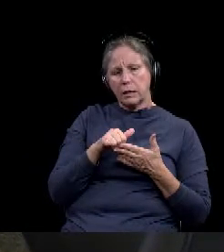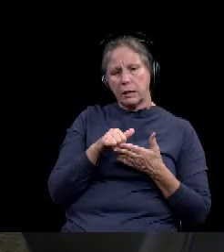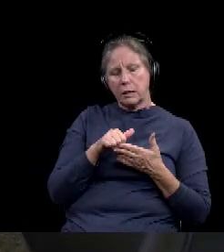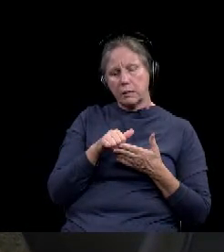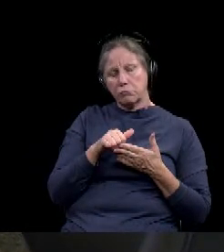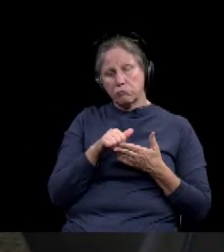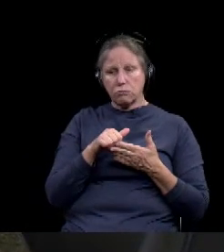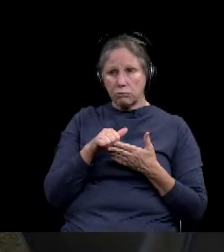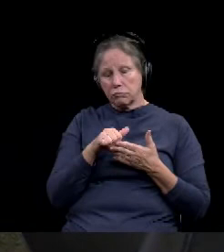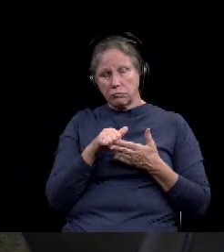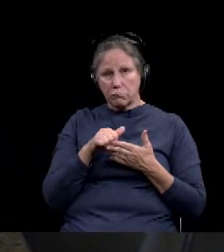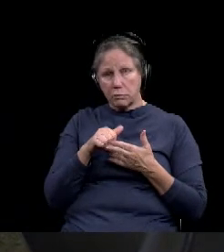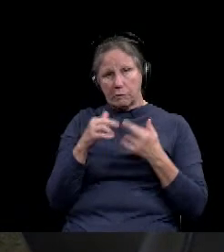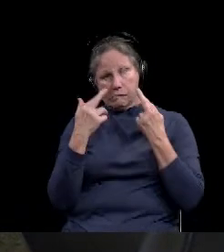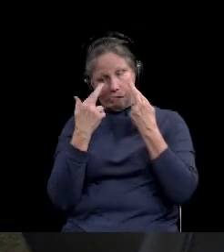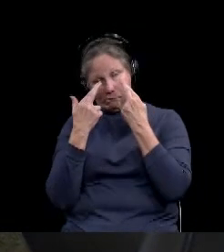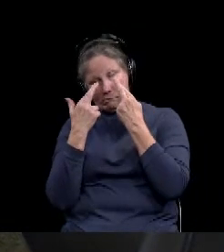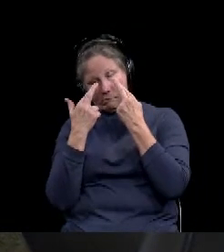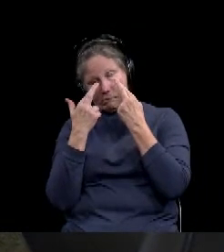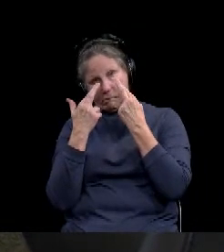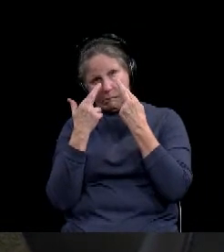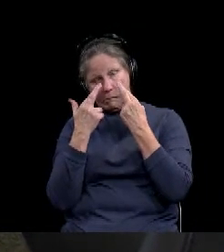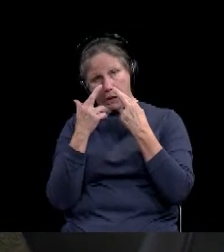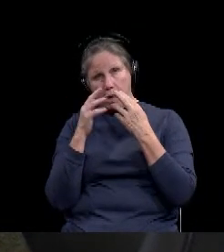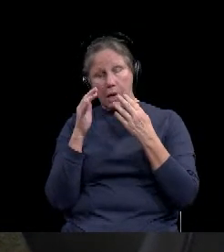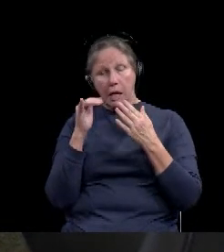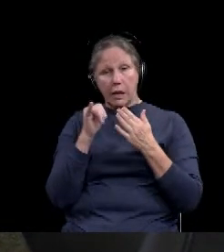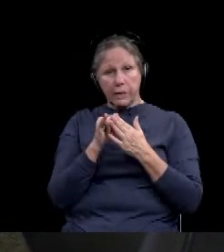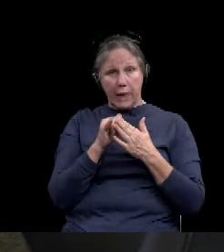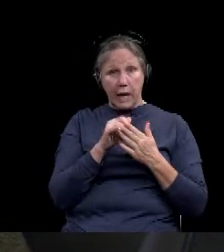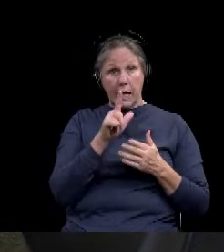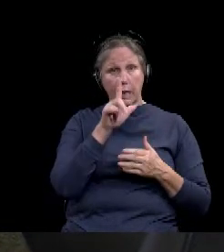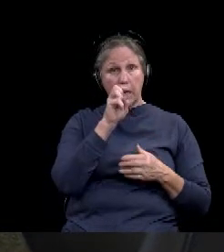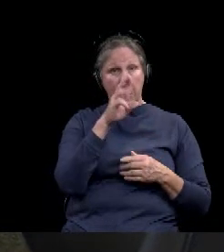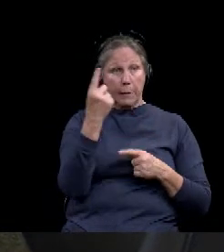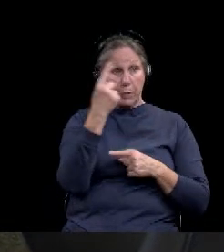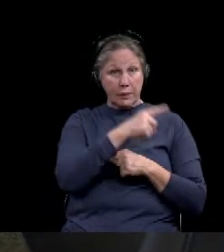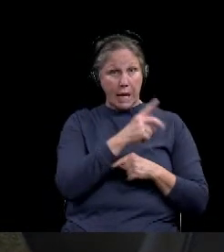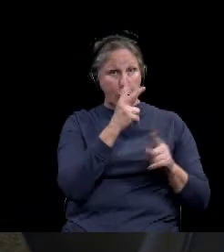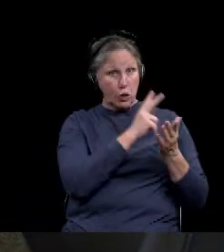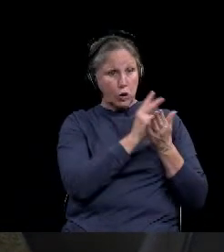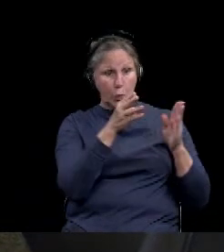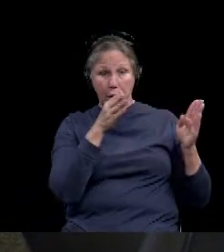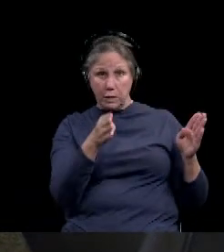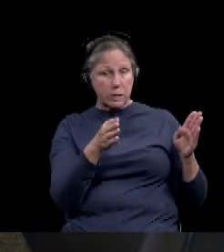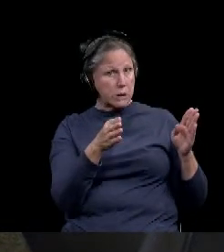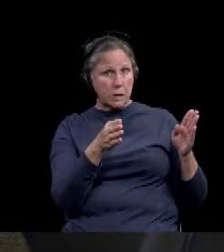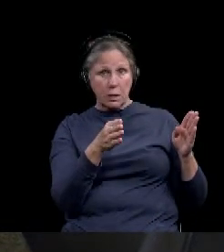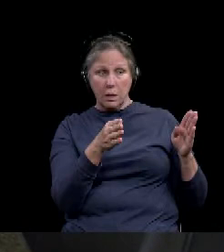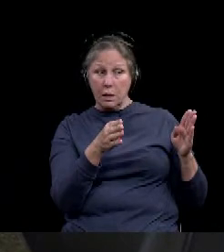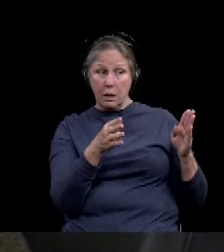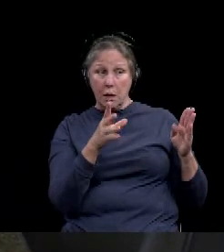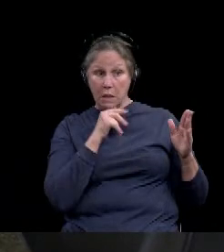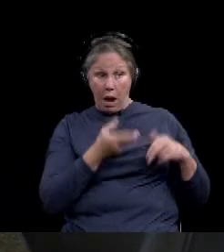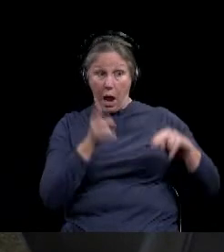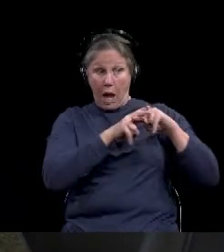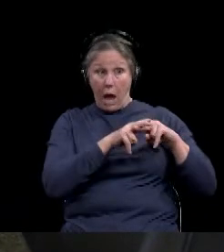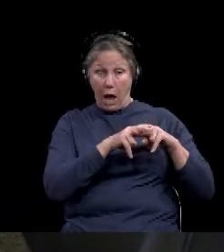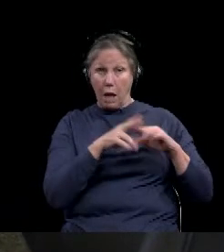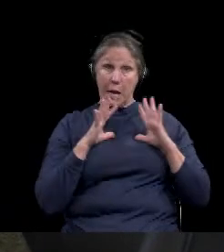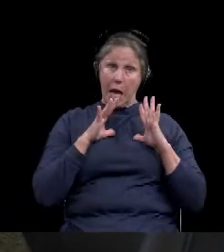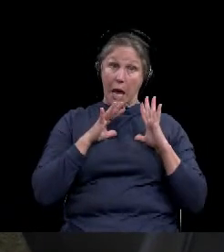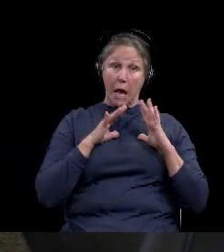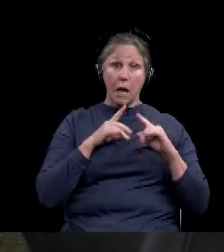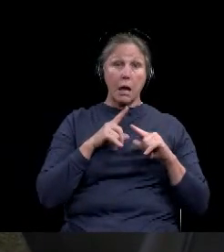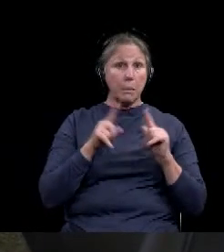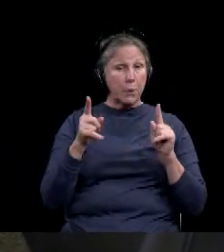hopefully everybody's fingers crossed that we got through that spike after labor day. Is there still though, any concern that maybe throughout the later part